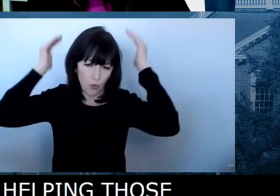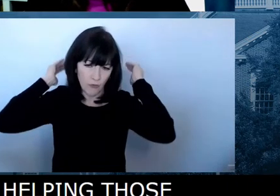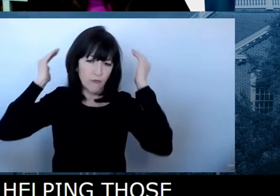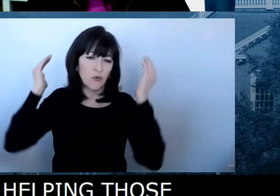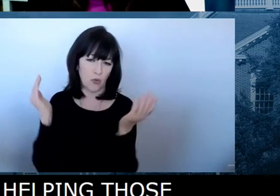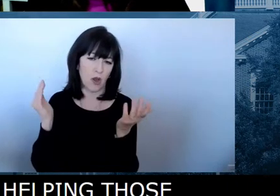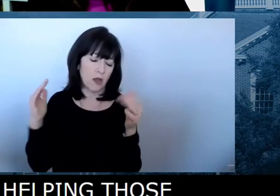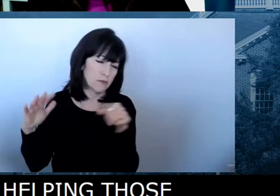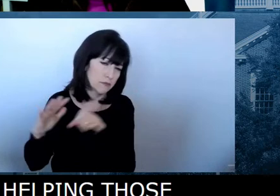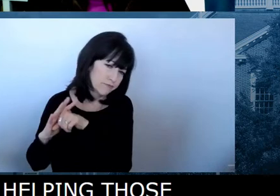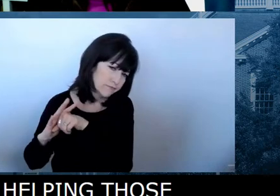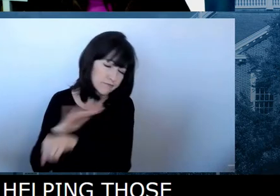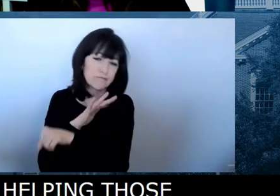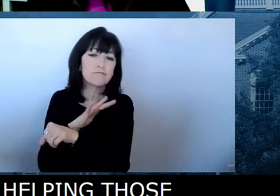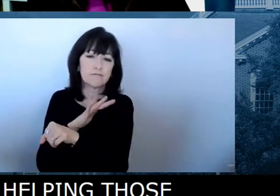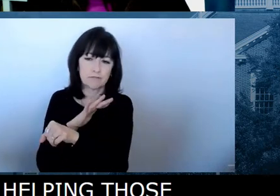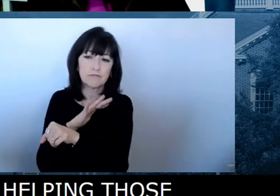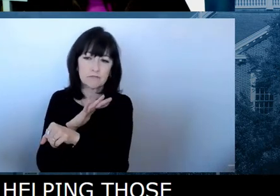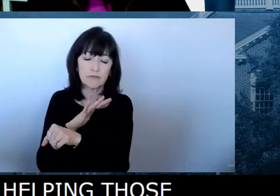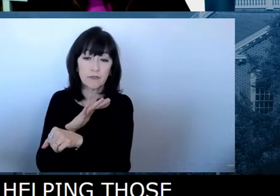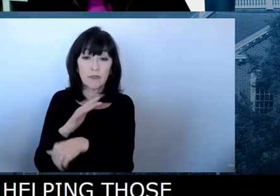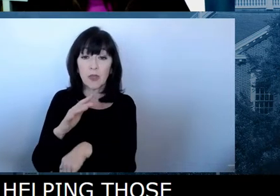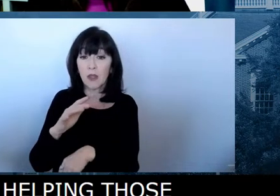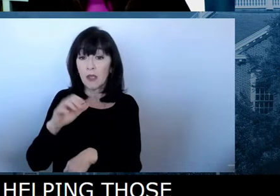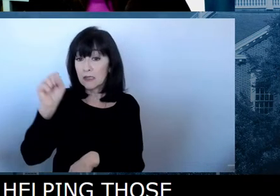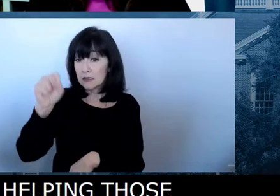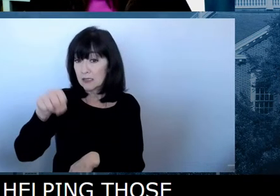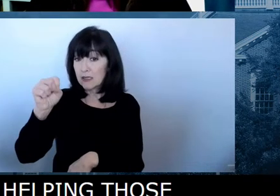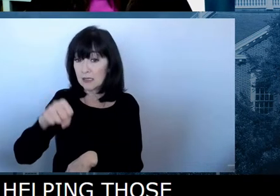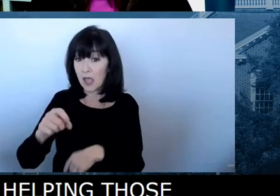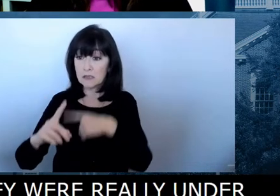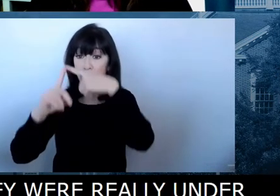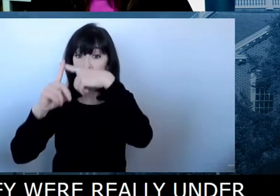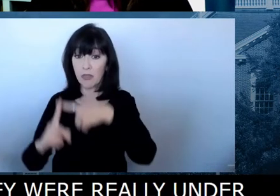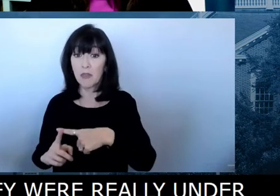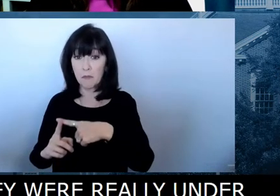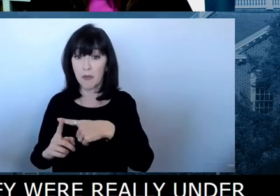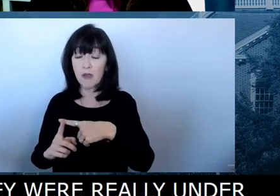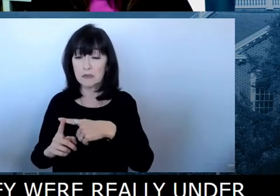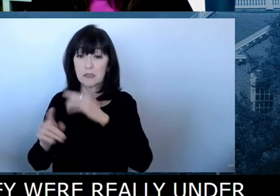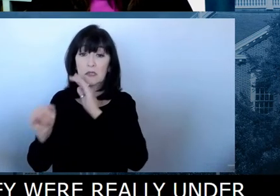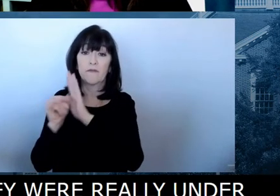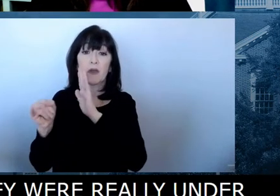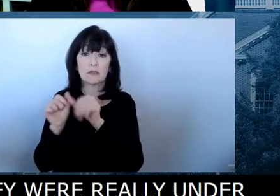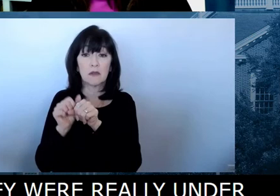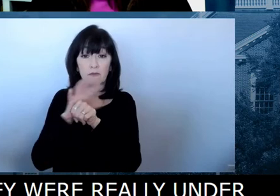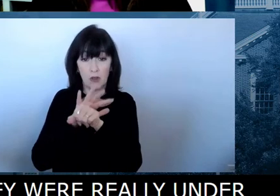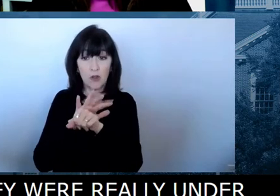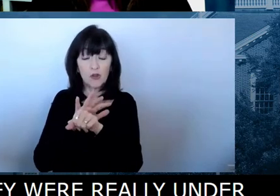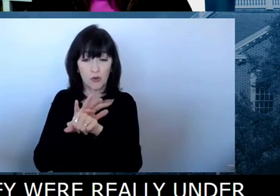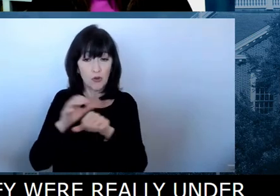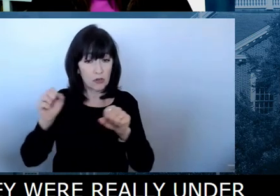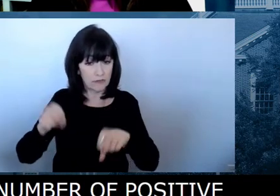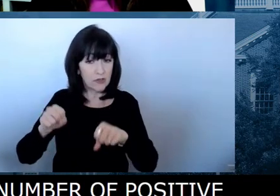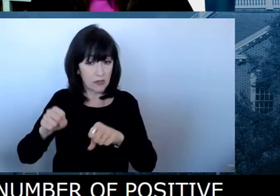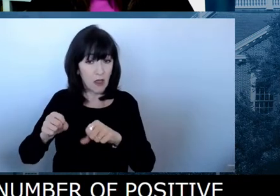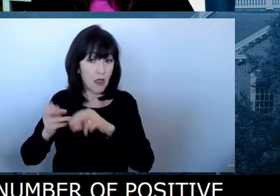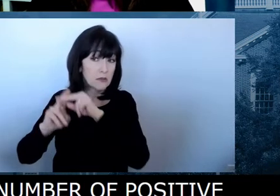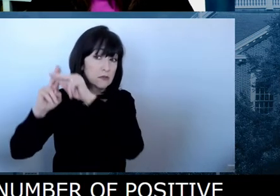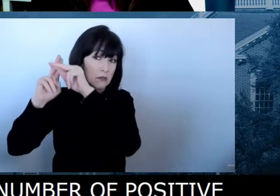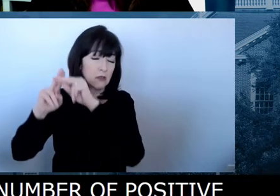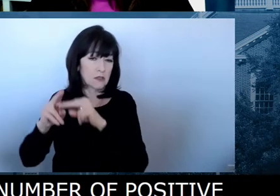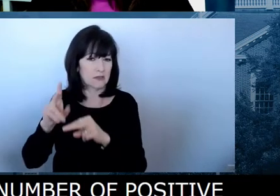not only were the number of positive cases rising across our state, we hit over 3000, we're down to 350,